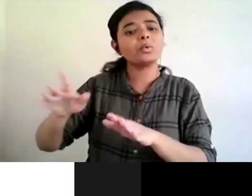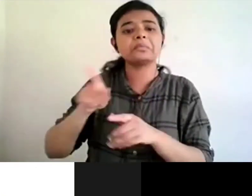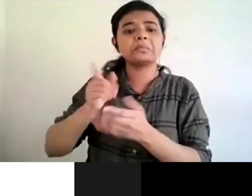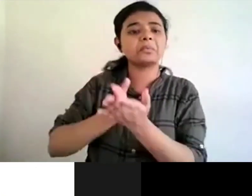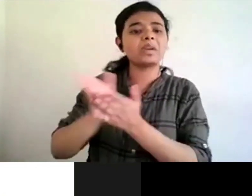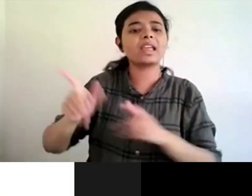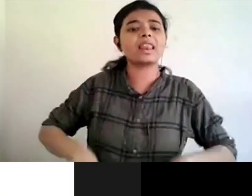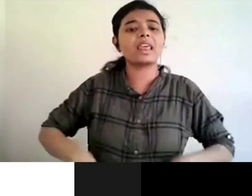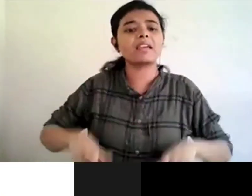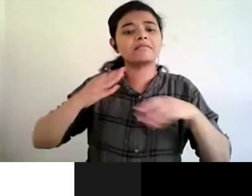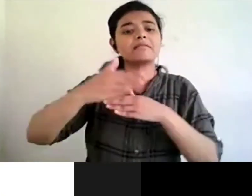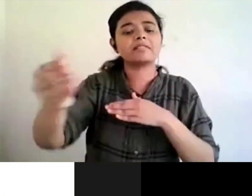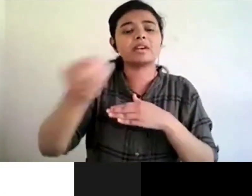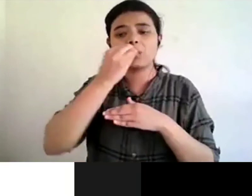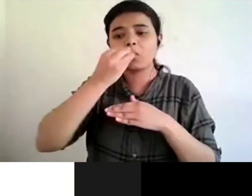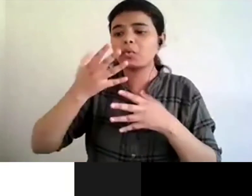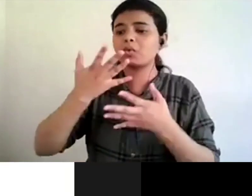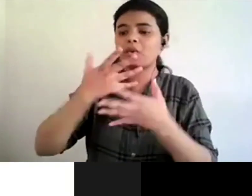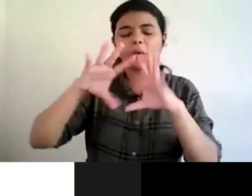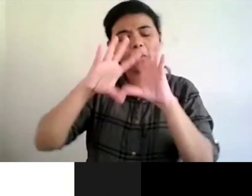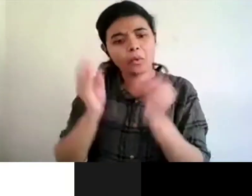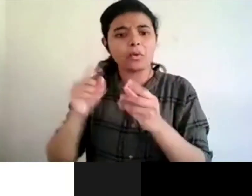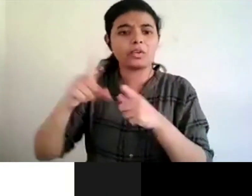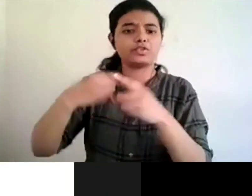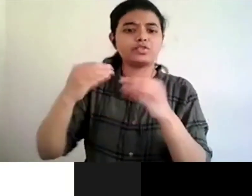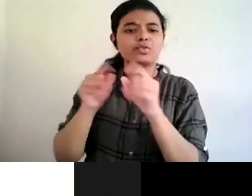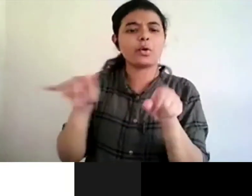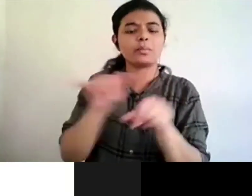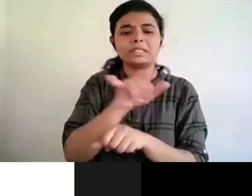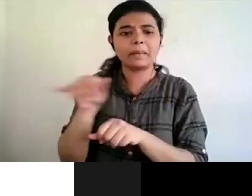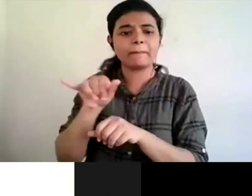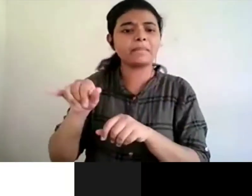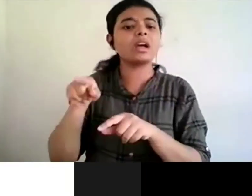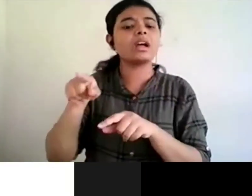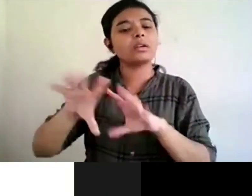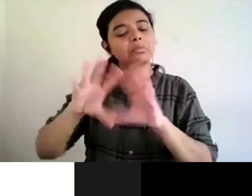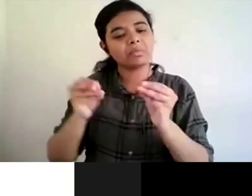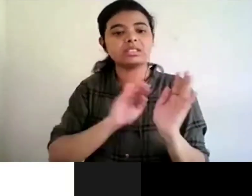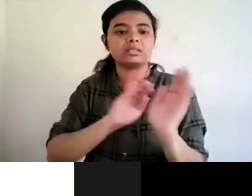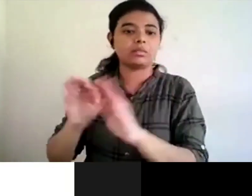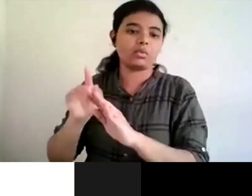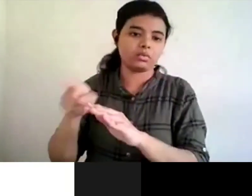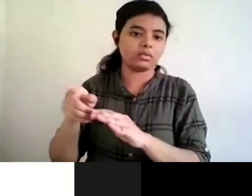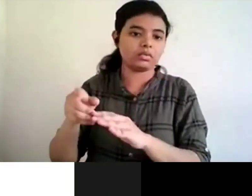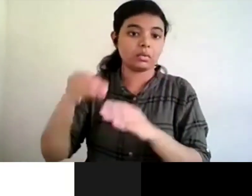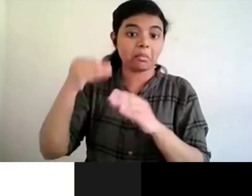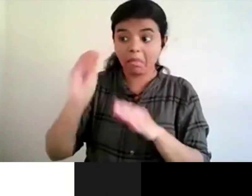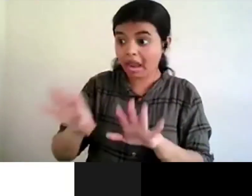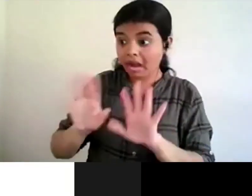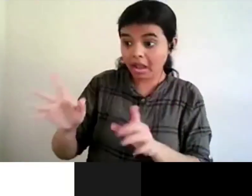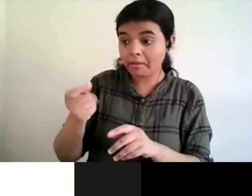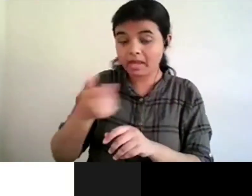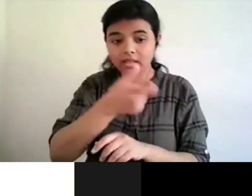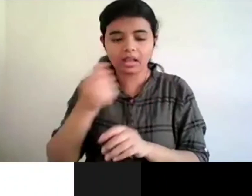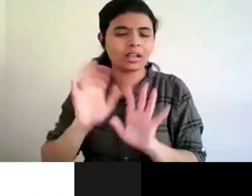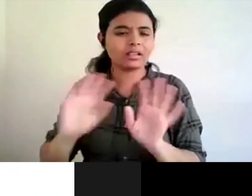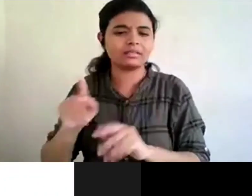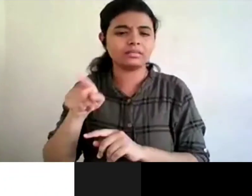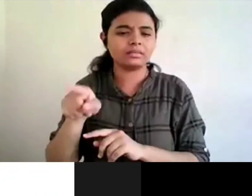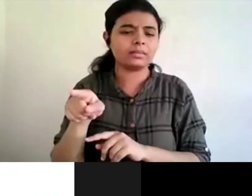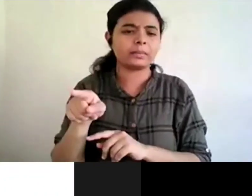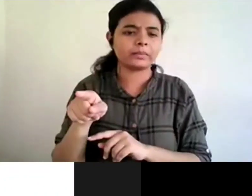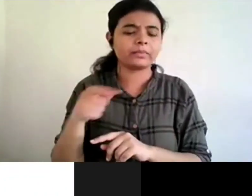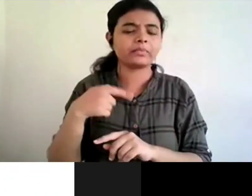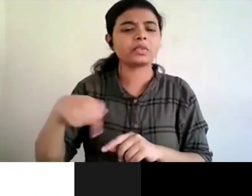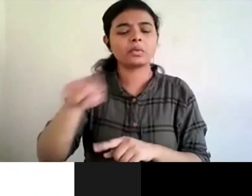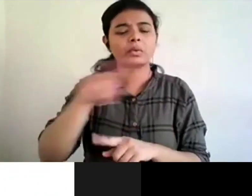uh relevant publications the creativity has to be supported by this and all that so um i think we by